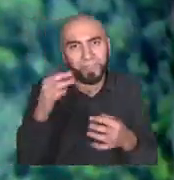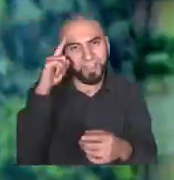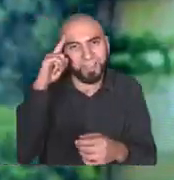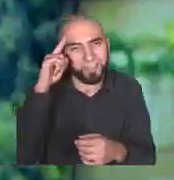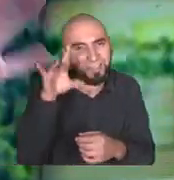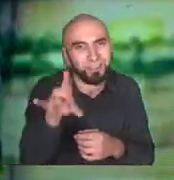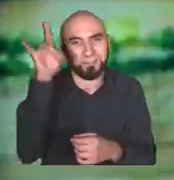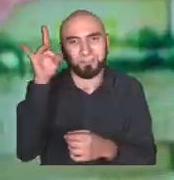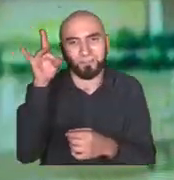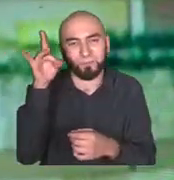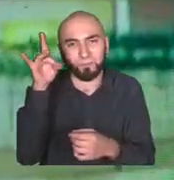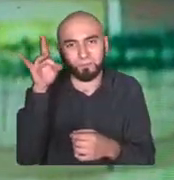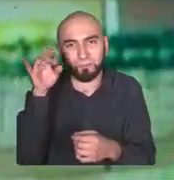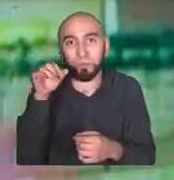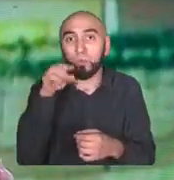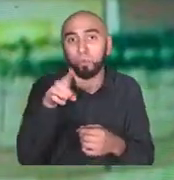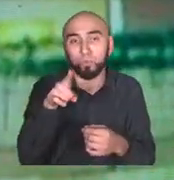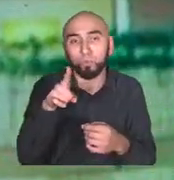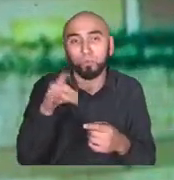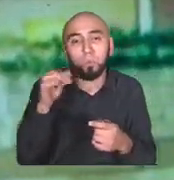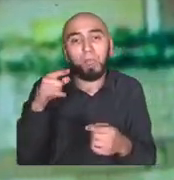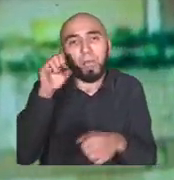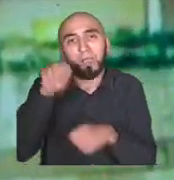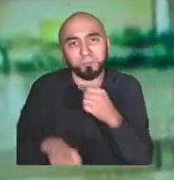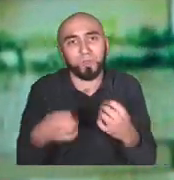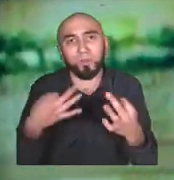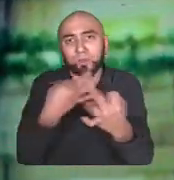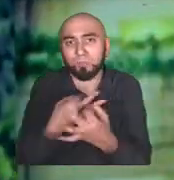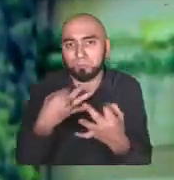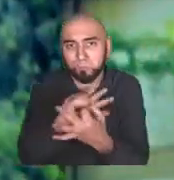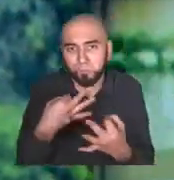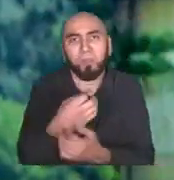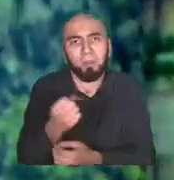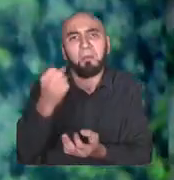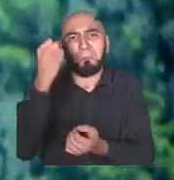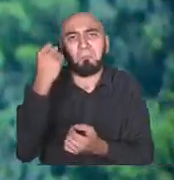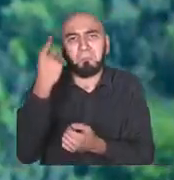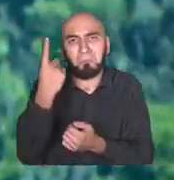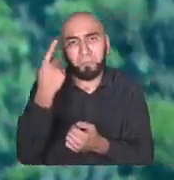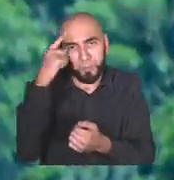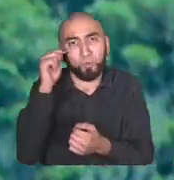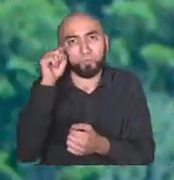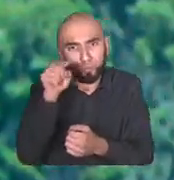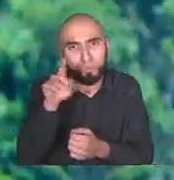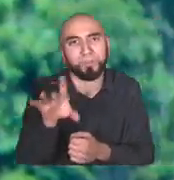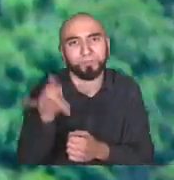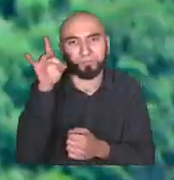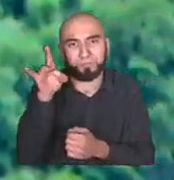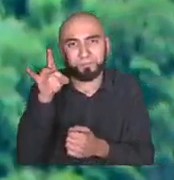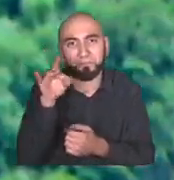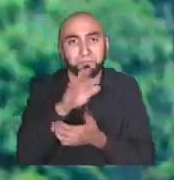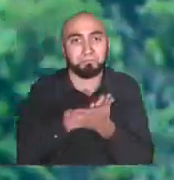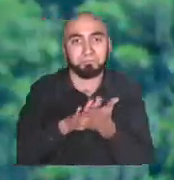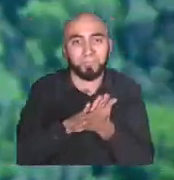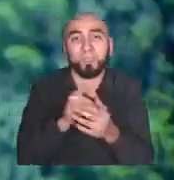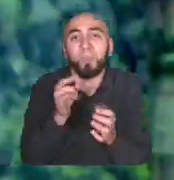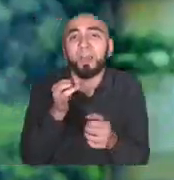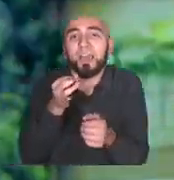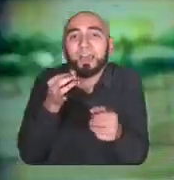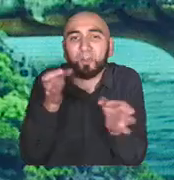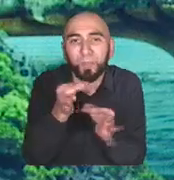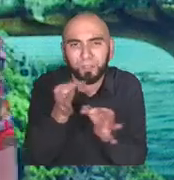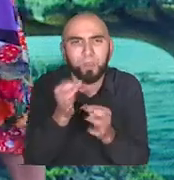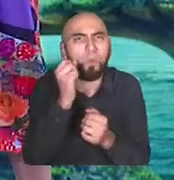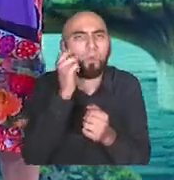from the computer making the decision for you. This is why Amazon works. It's giving you recommendations. It's not telling you what you should buy.